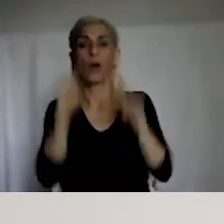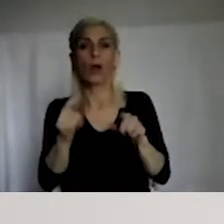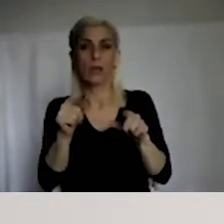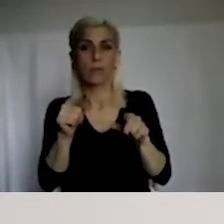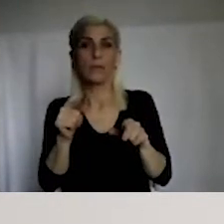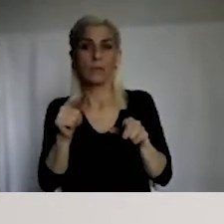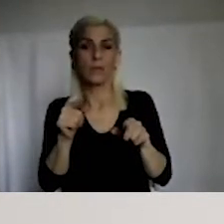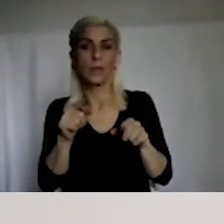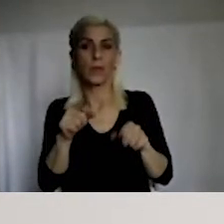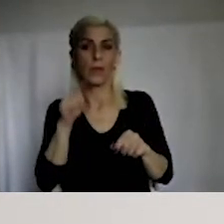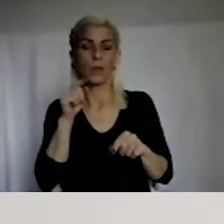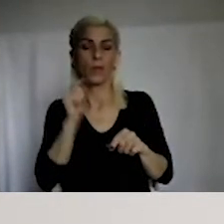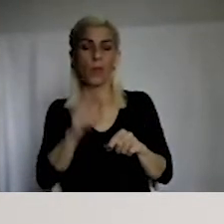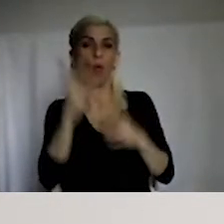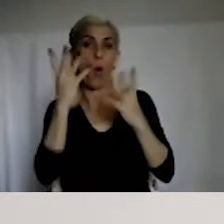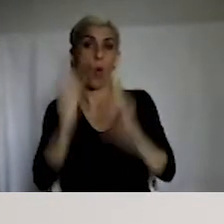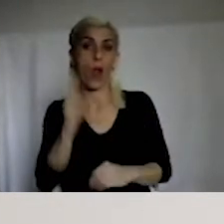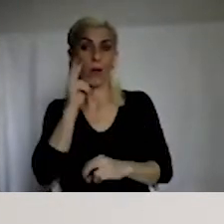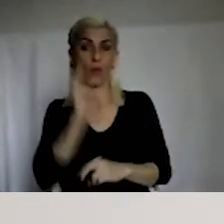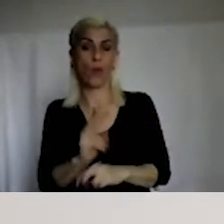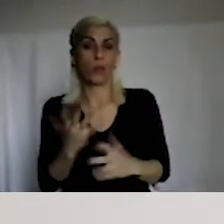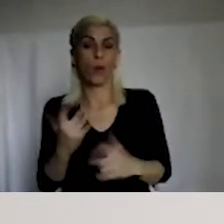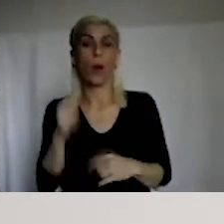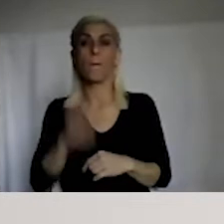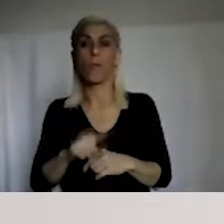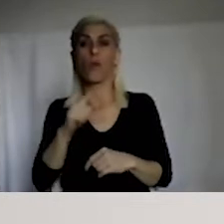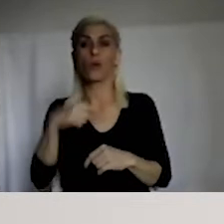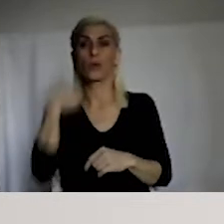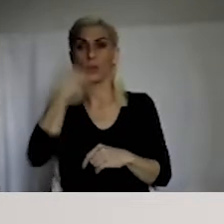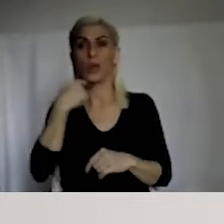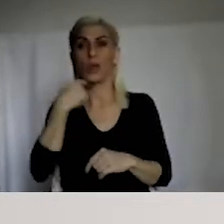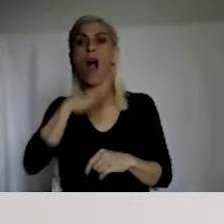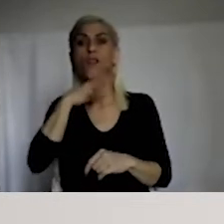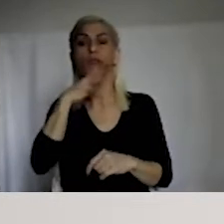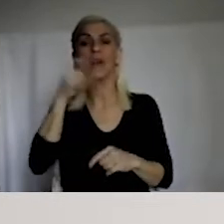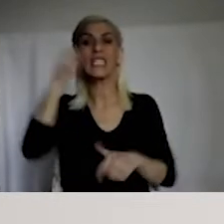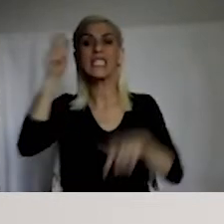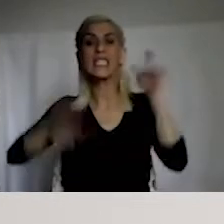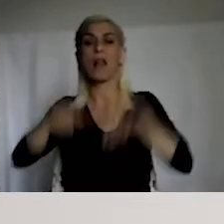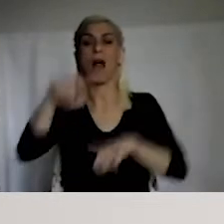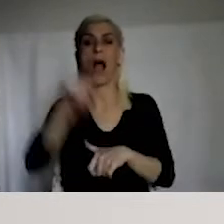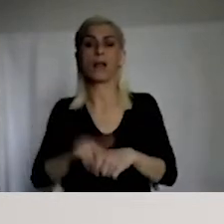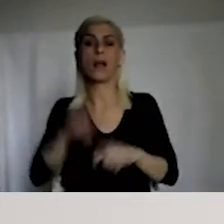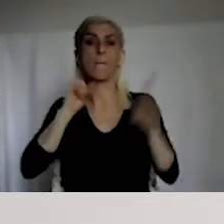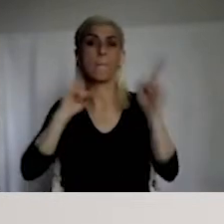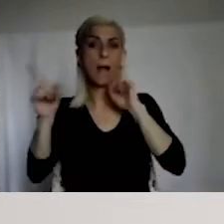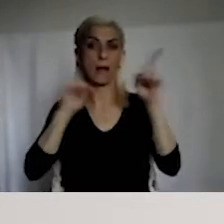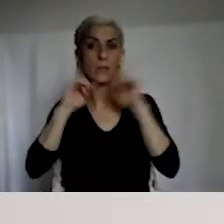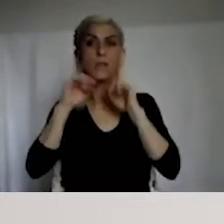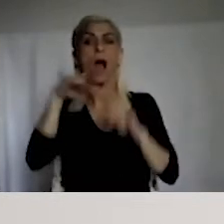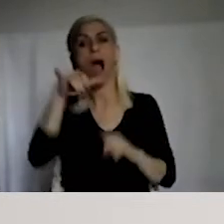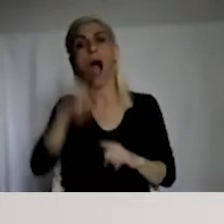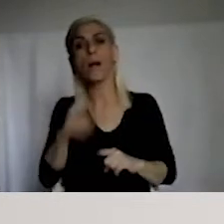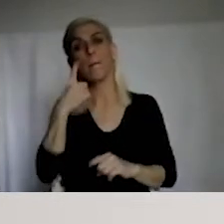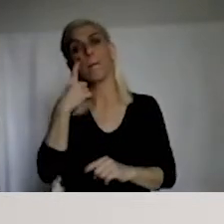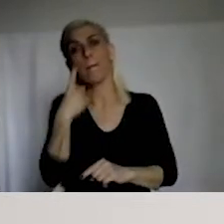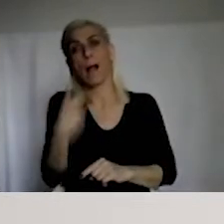So there is this criterion. Now I want to turn to the case law of the European Court of Human Rights.